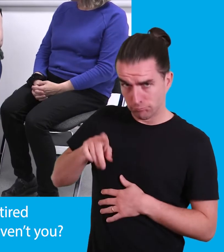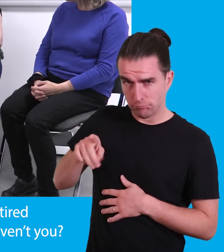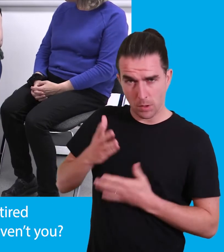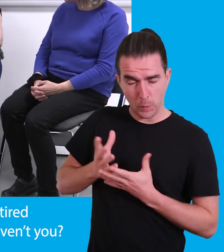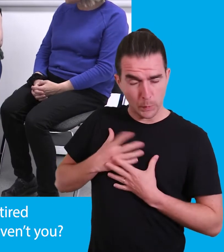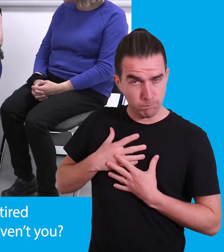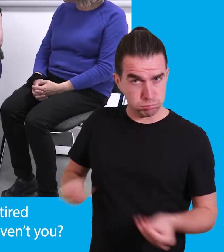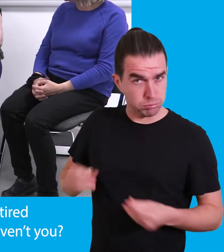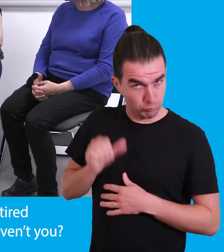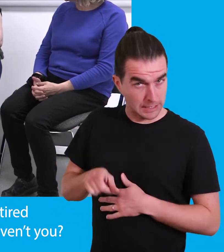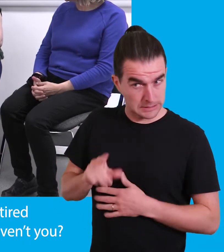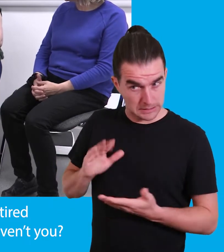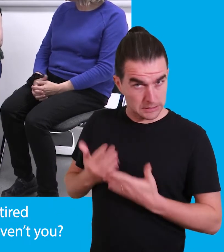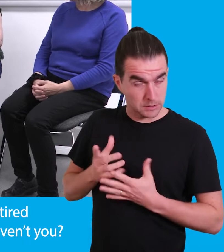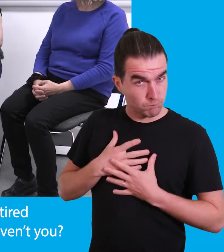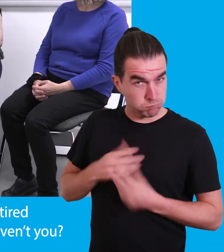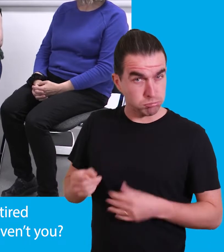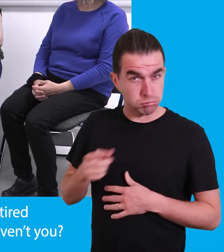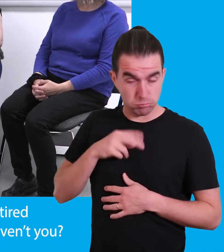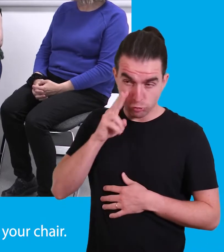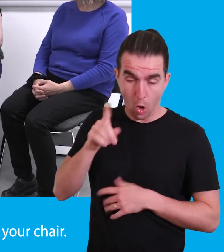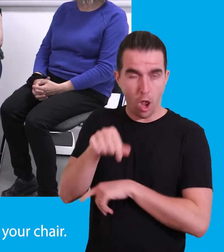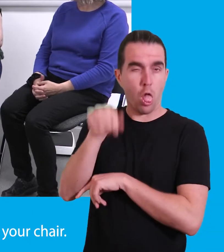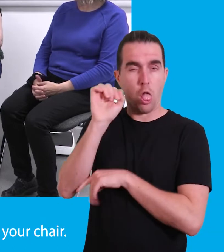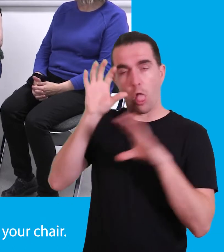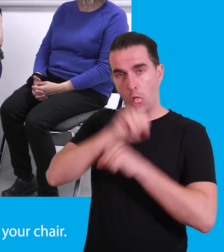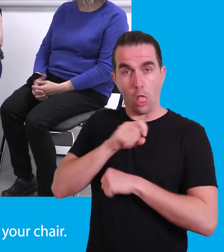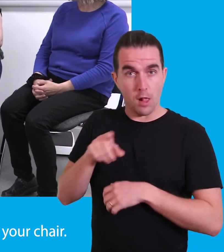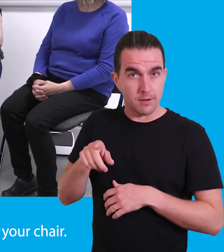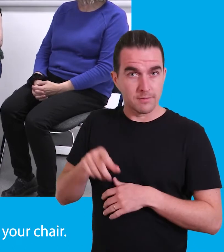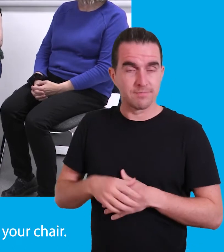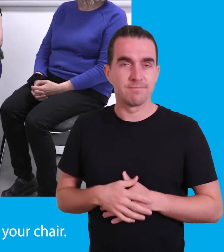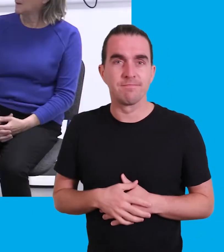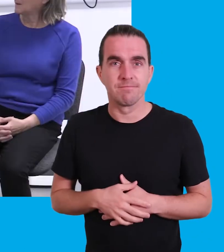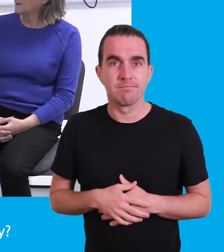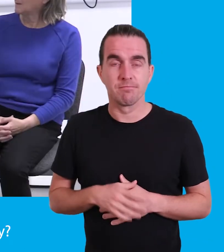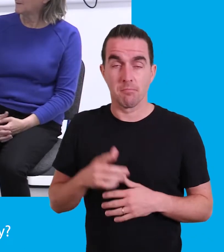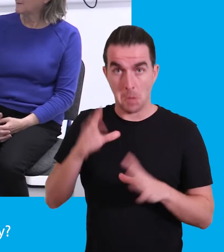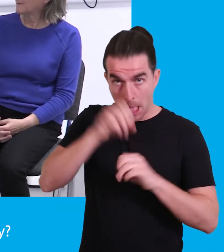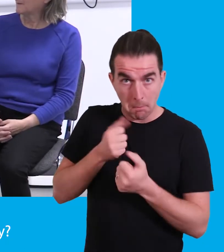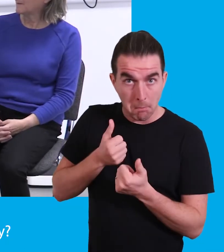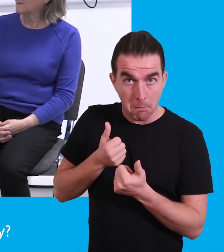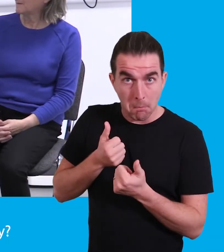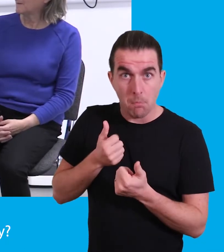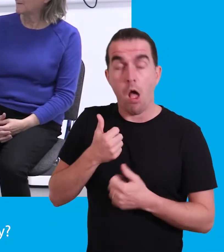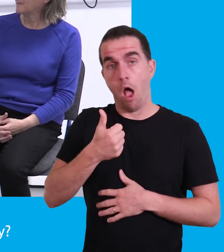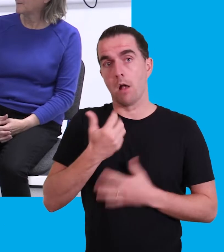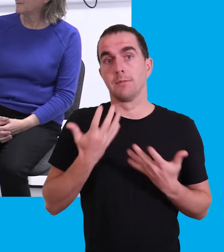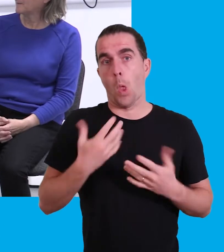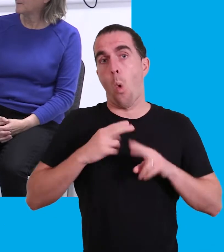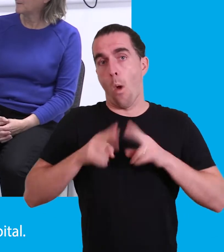Jane, you've been quite tired since you've been home, haven't you? I've caught you nodding off in your chair. Are you sleeping okay, Jane?